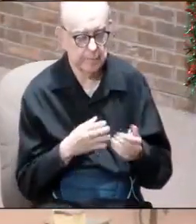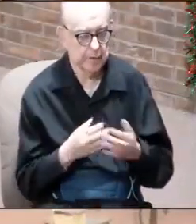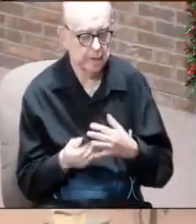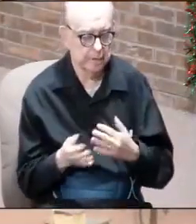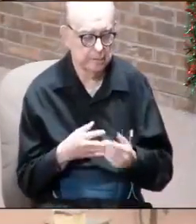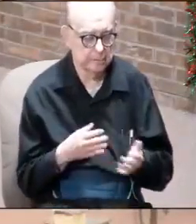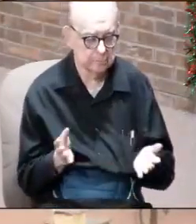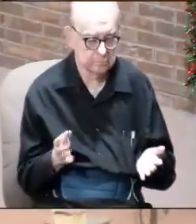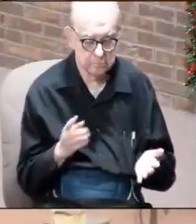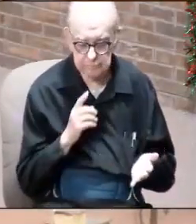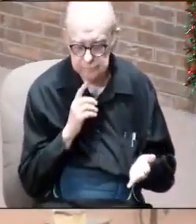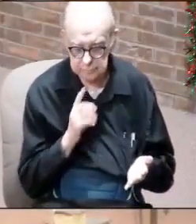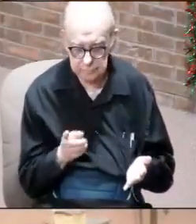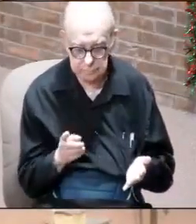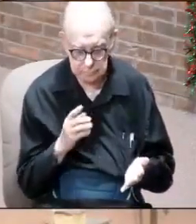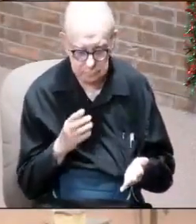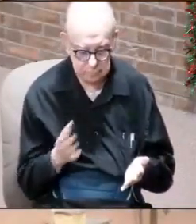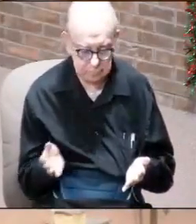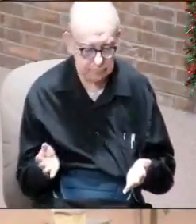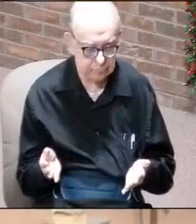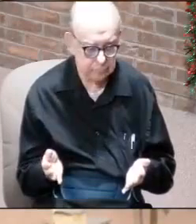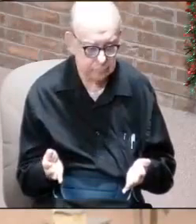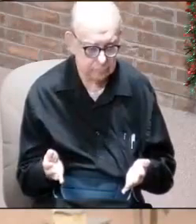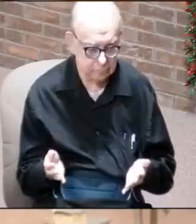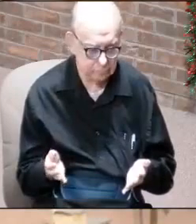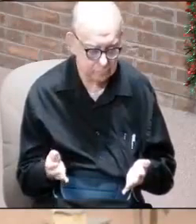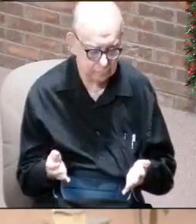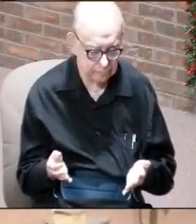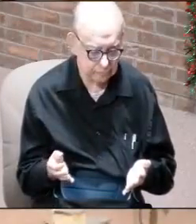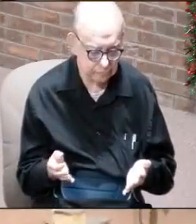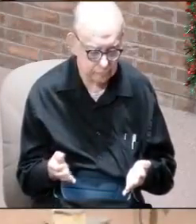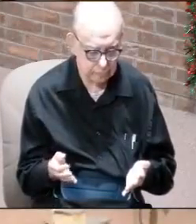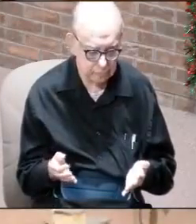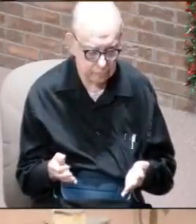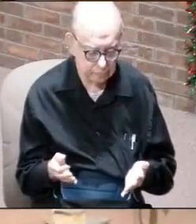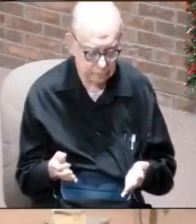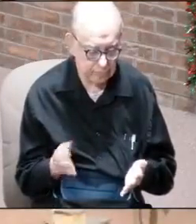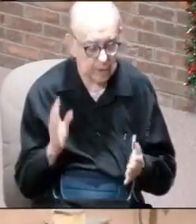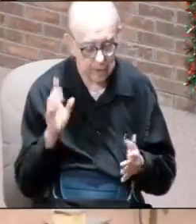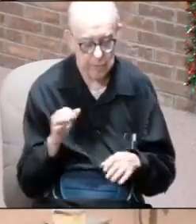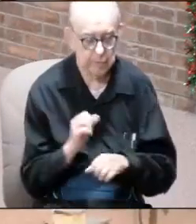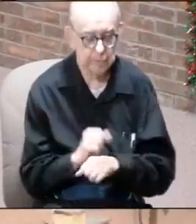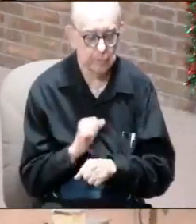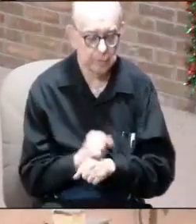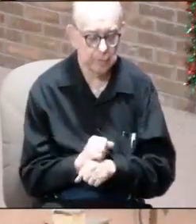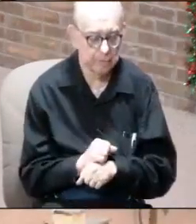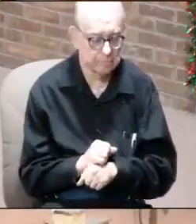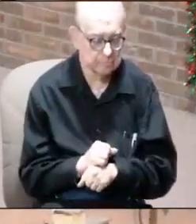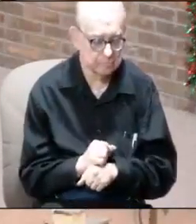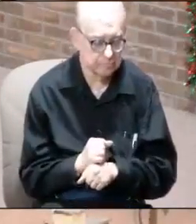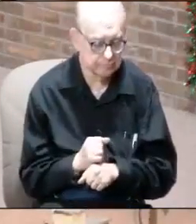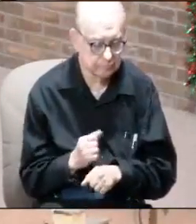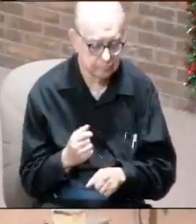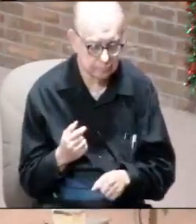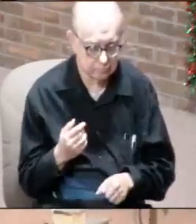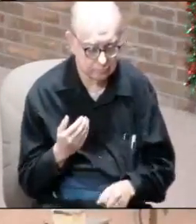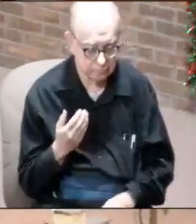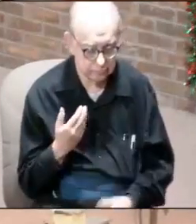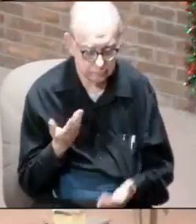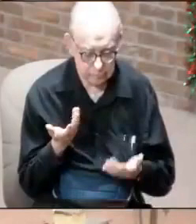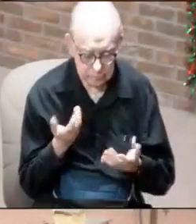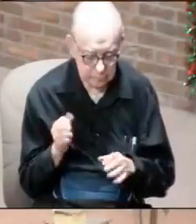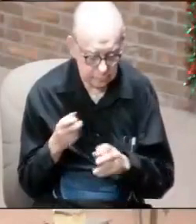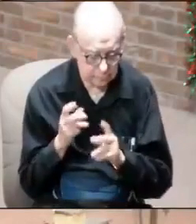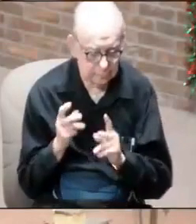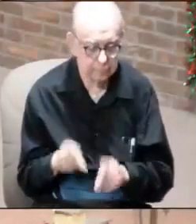are, their task, their task right now is, I don't want